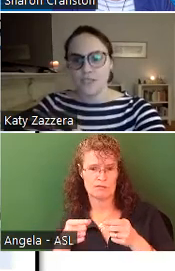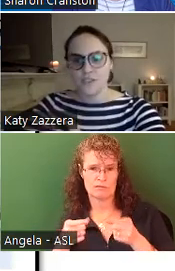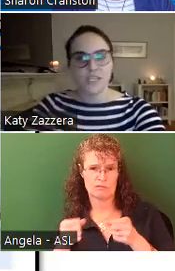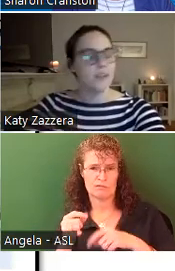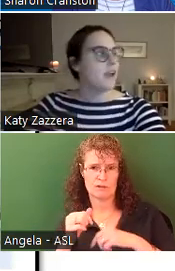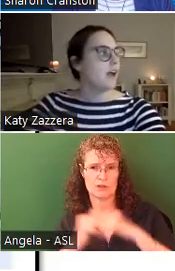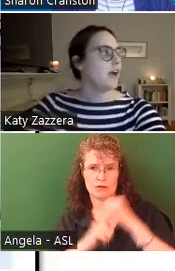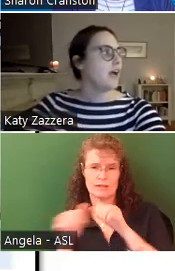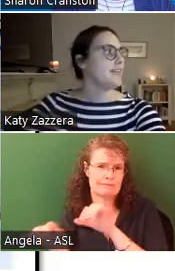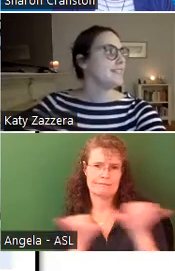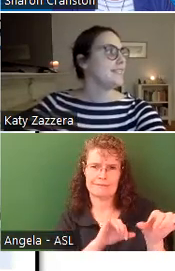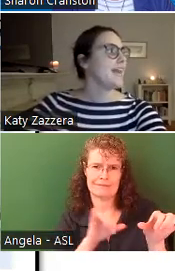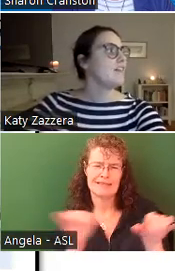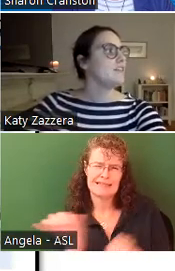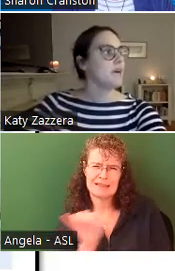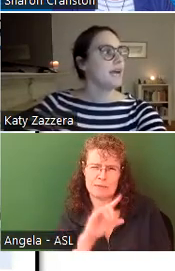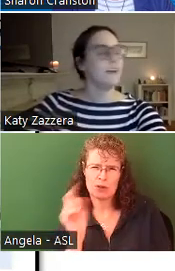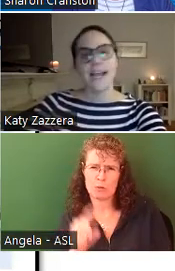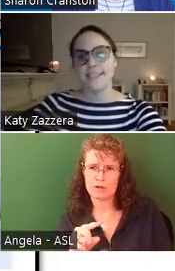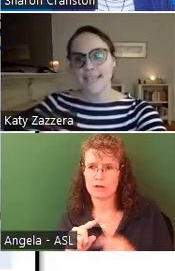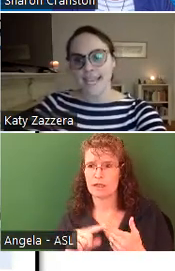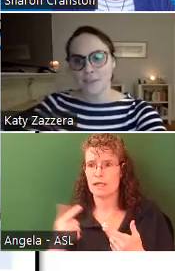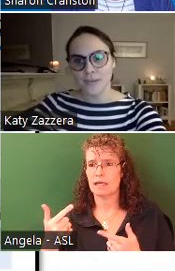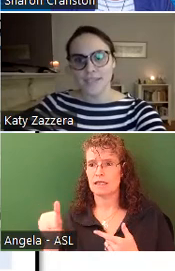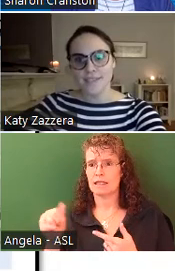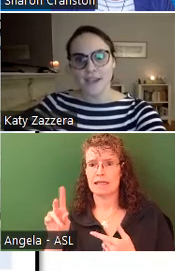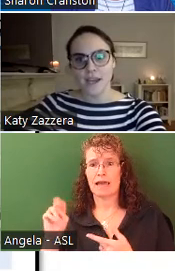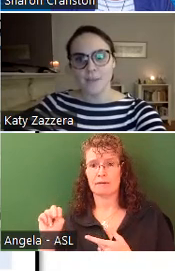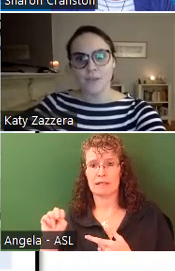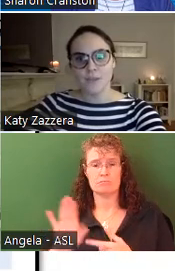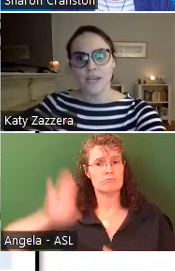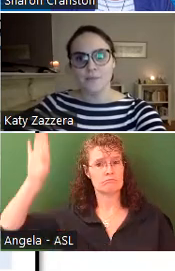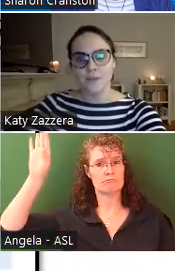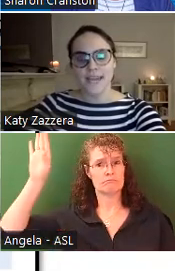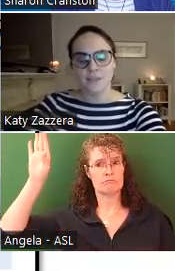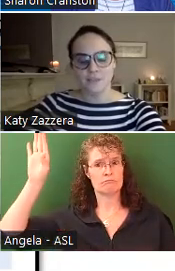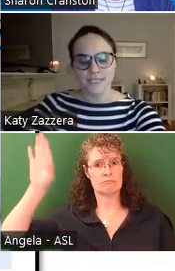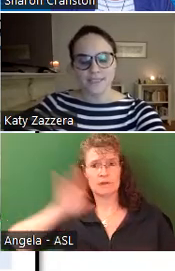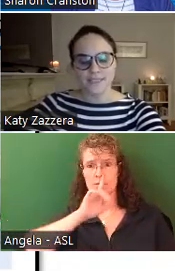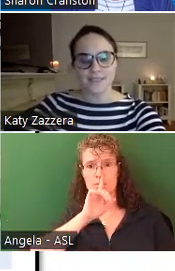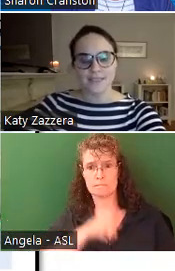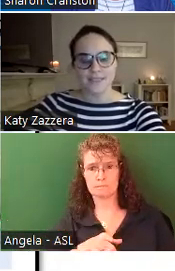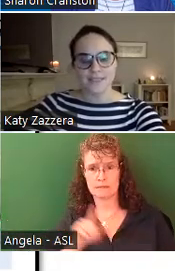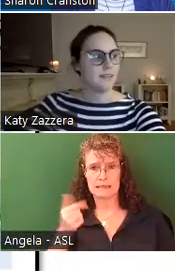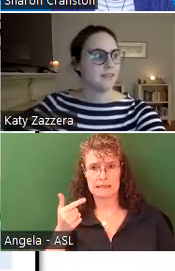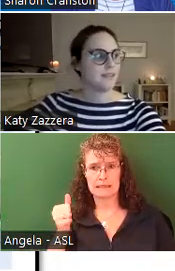Similar question. I see Gavin Potter has his hand raised. Can we unmute Gavin, please?